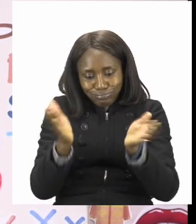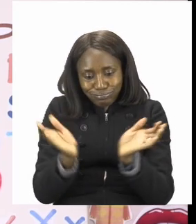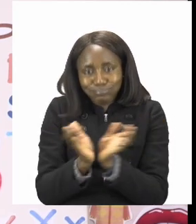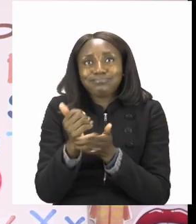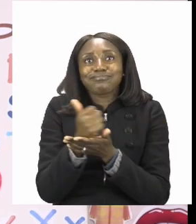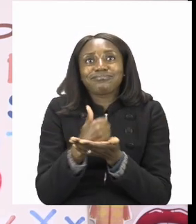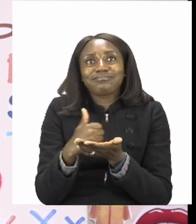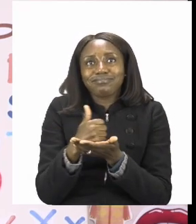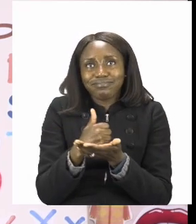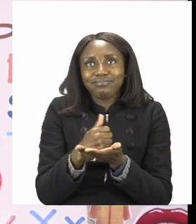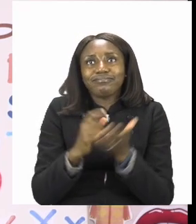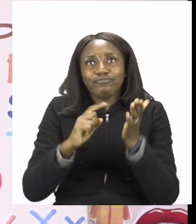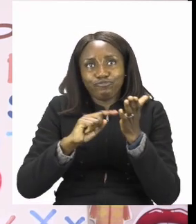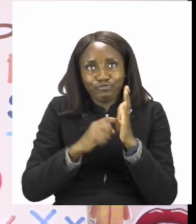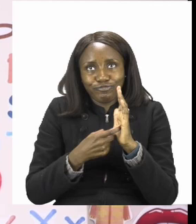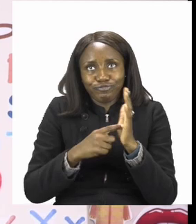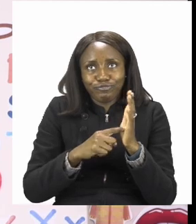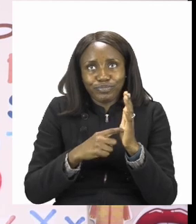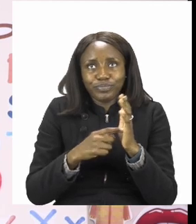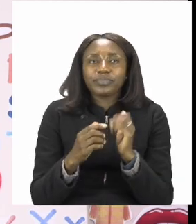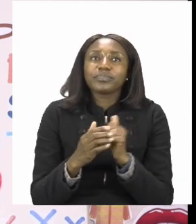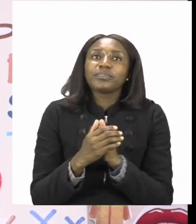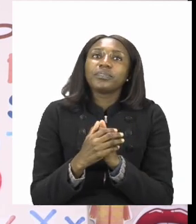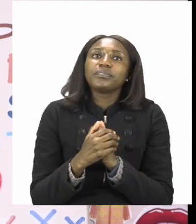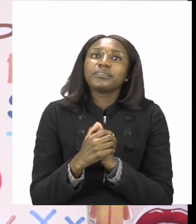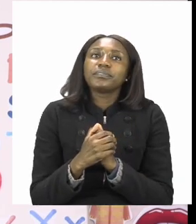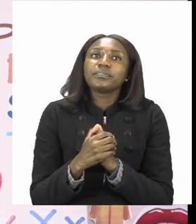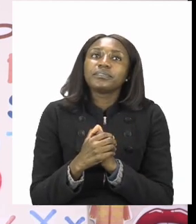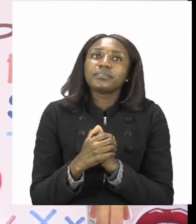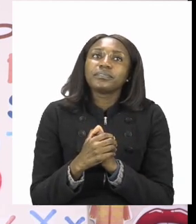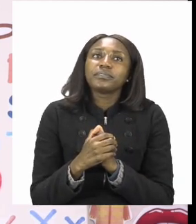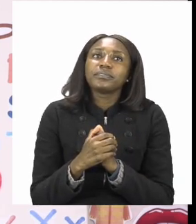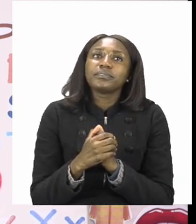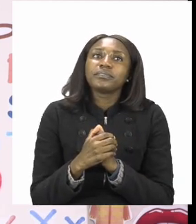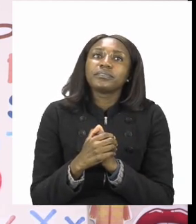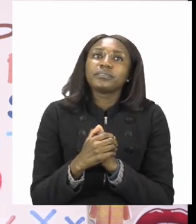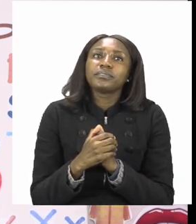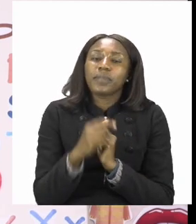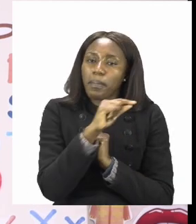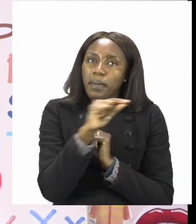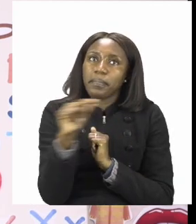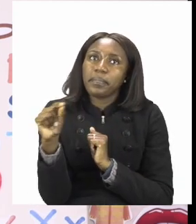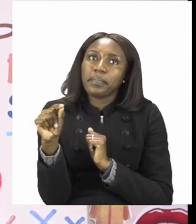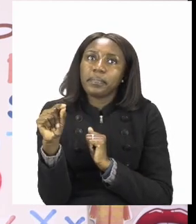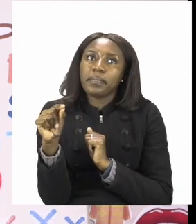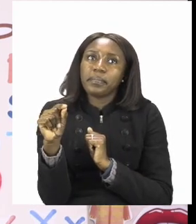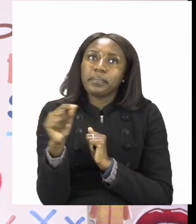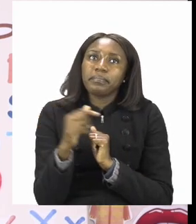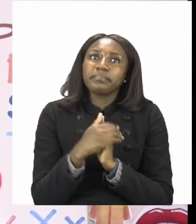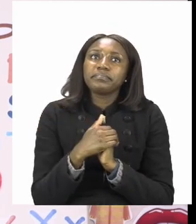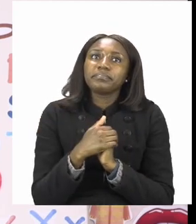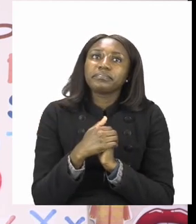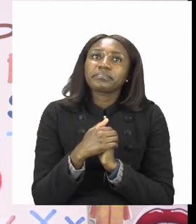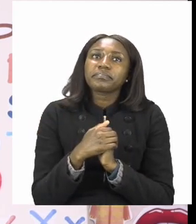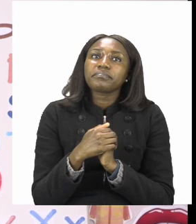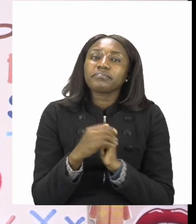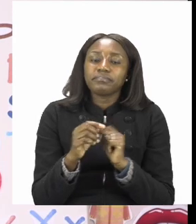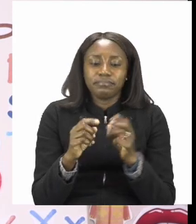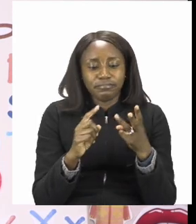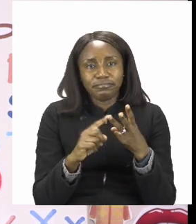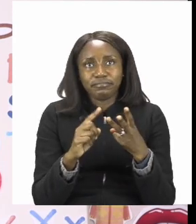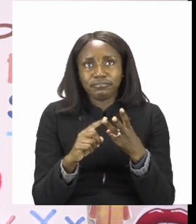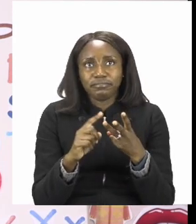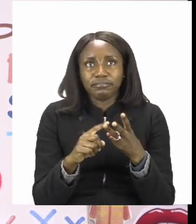a clean bow. We also put a full stop at the end and crossed the word out. Number three